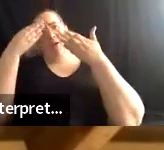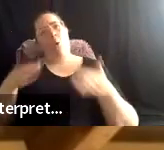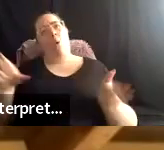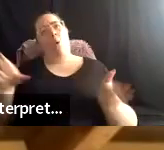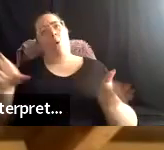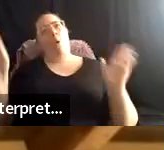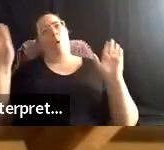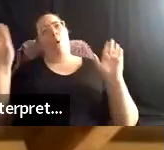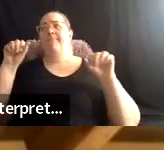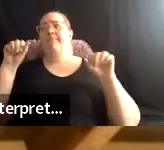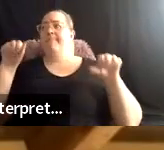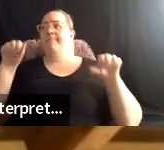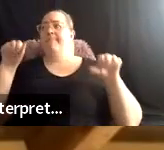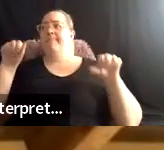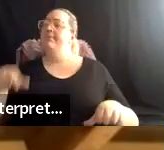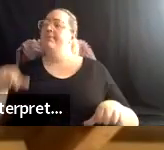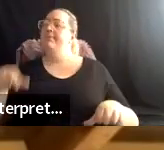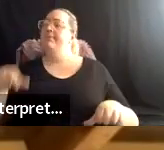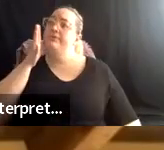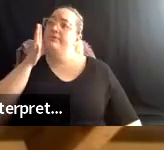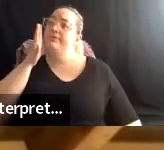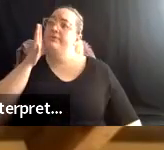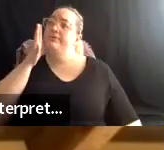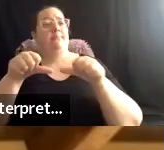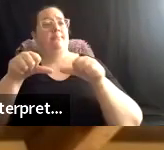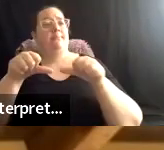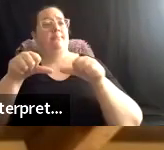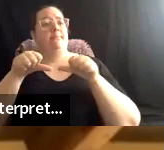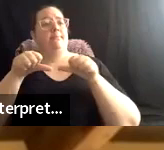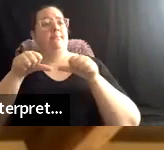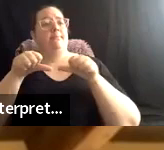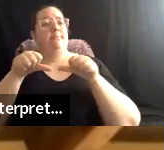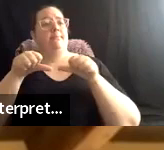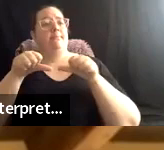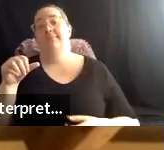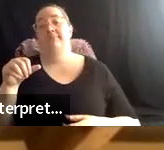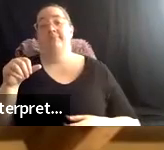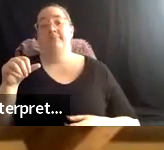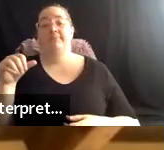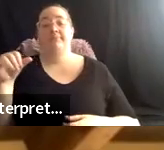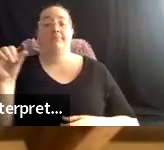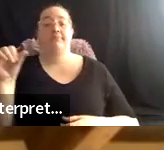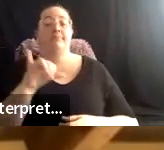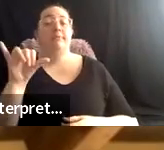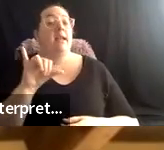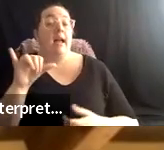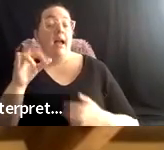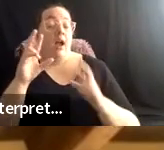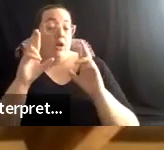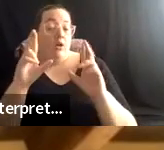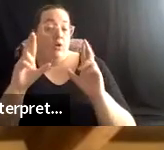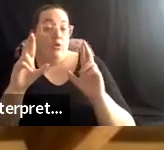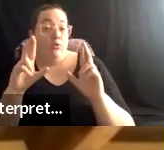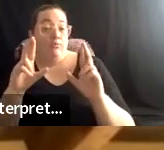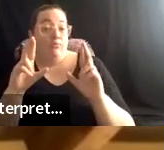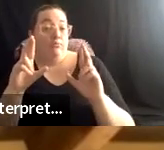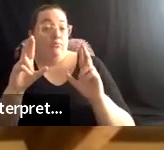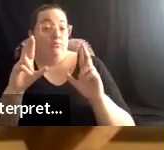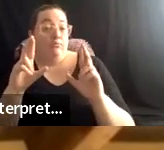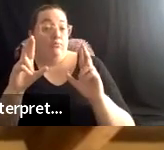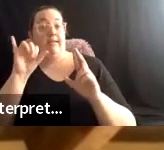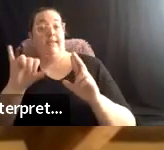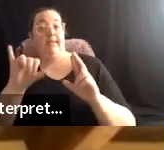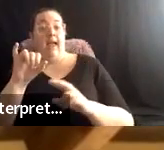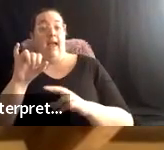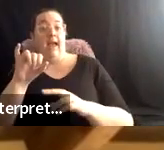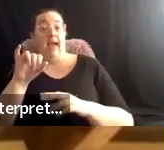are for this place. And at one point Adele wrote, you know, like, I hope that maybe that site itself will be given back like where